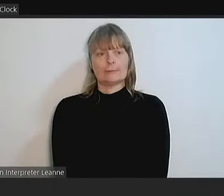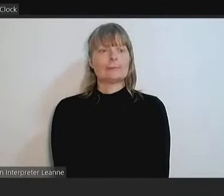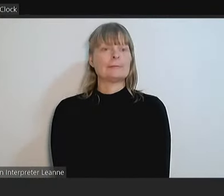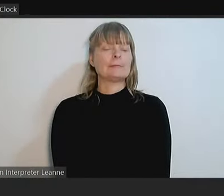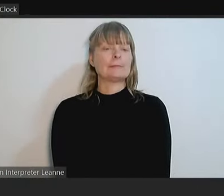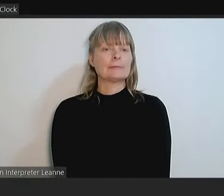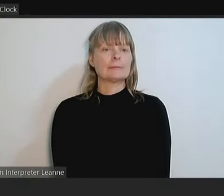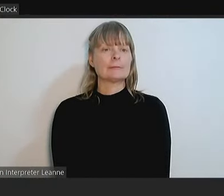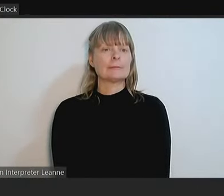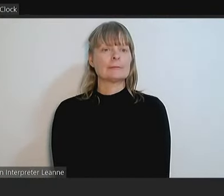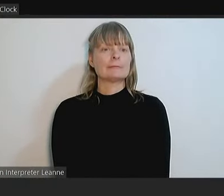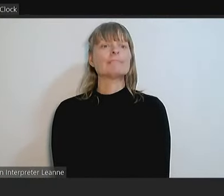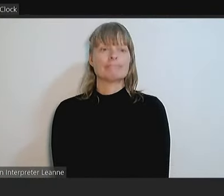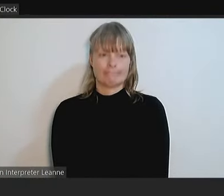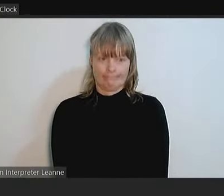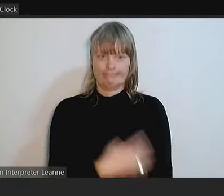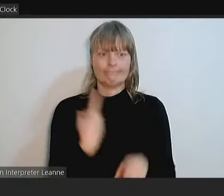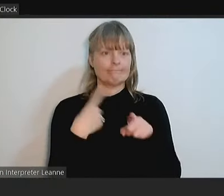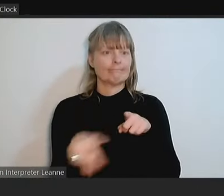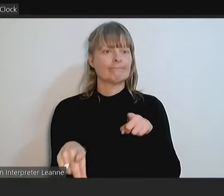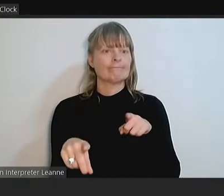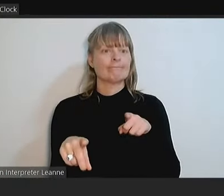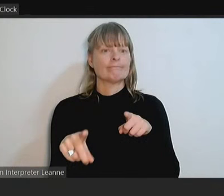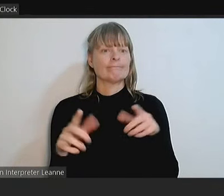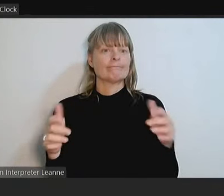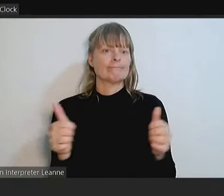That's been carried unanimously. Oh, it's not a vote.